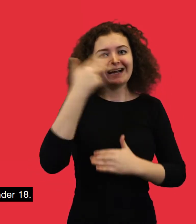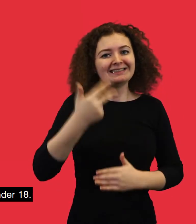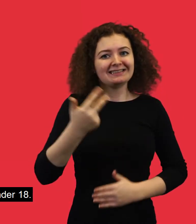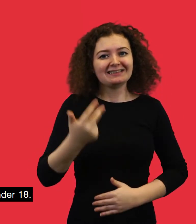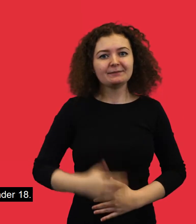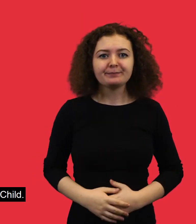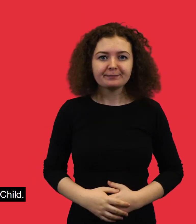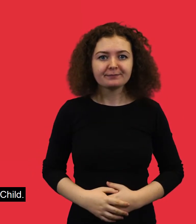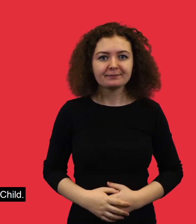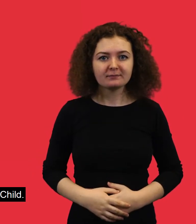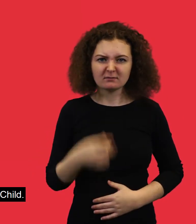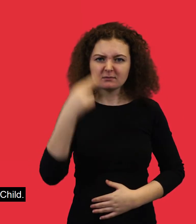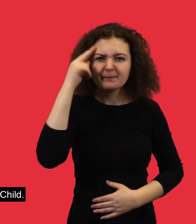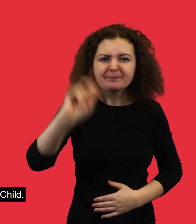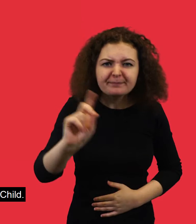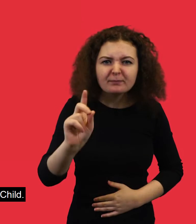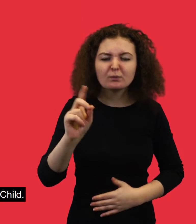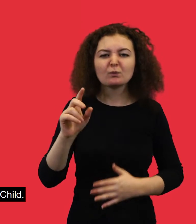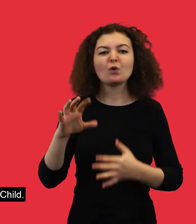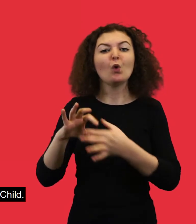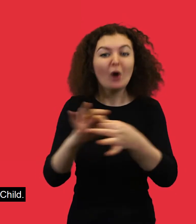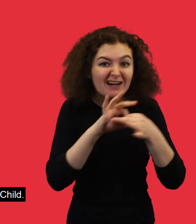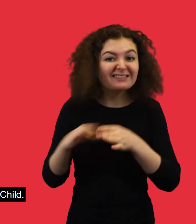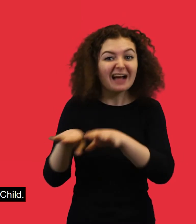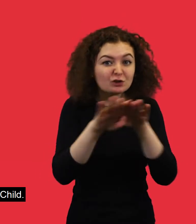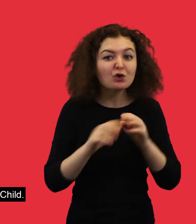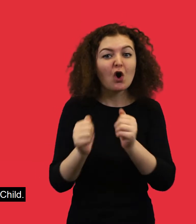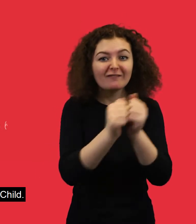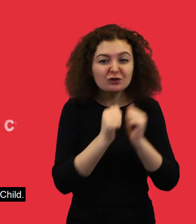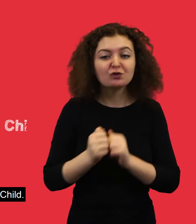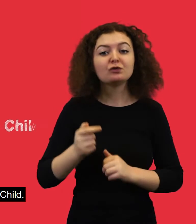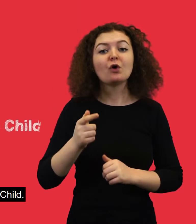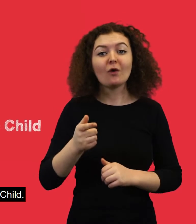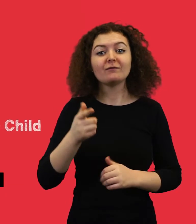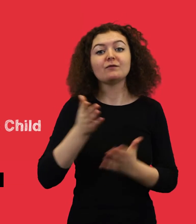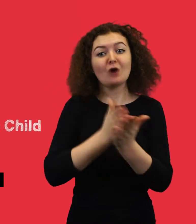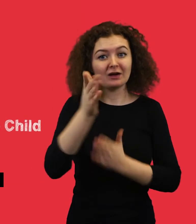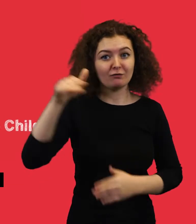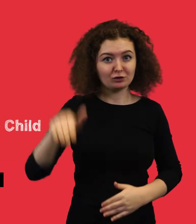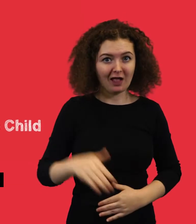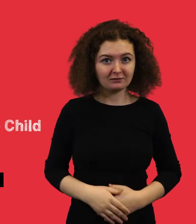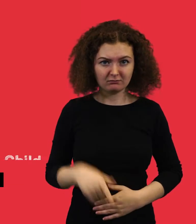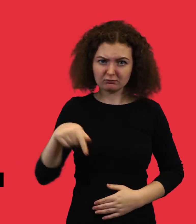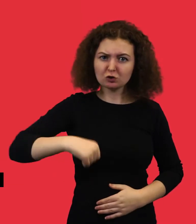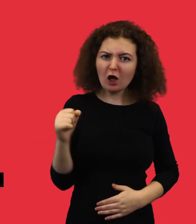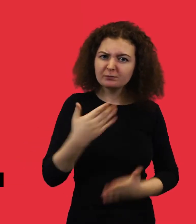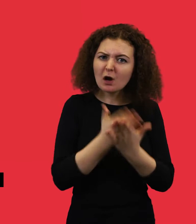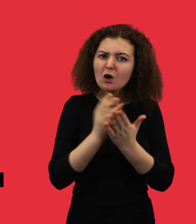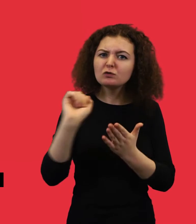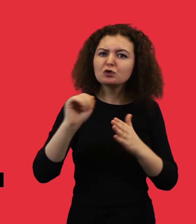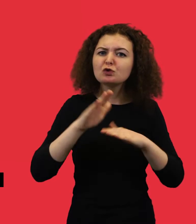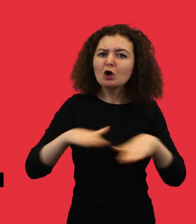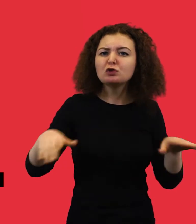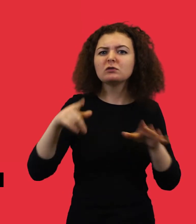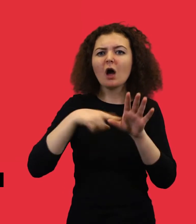18. It's called the United Nations Convention on the Rights of the Child. In Scotland, it is part of the Children